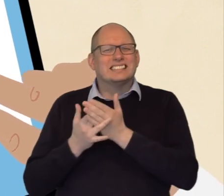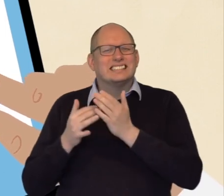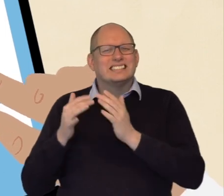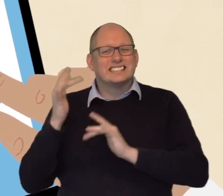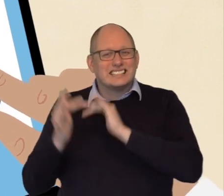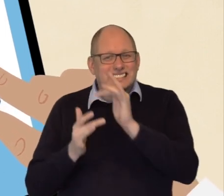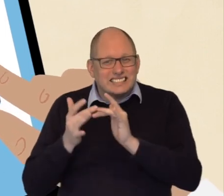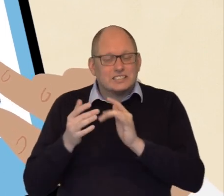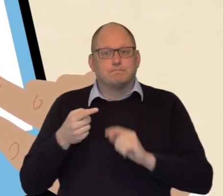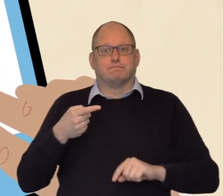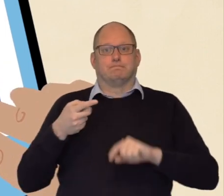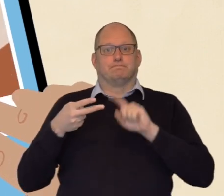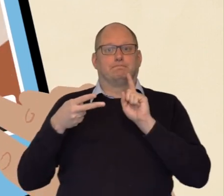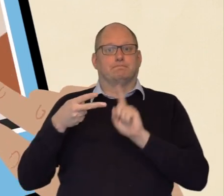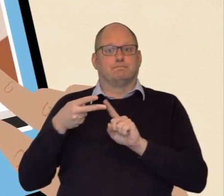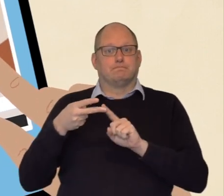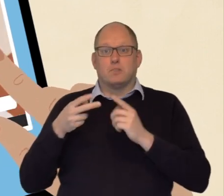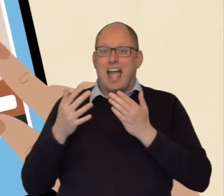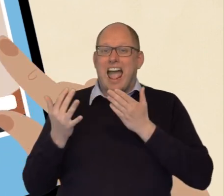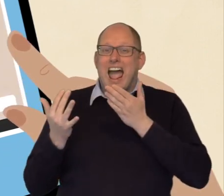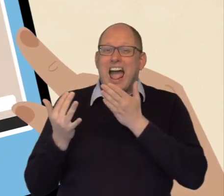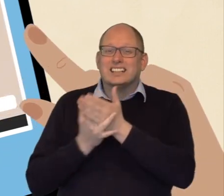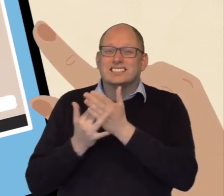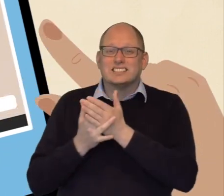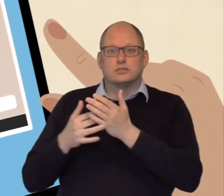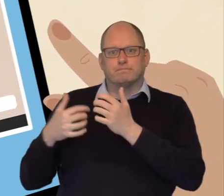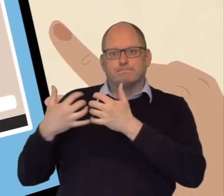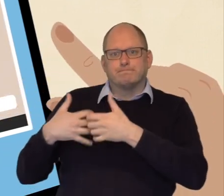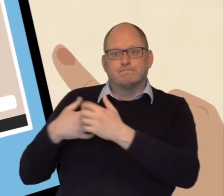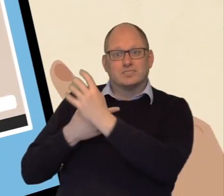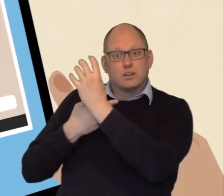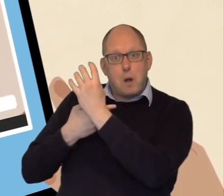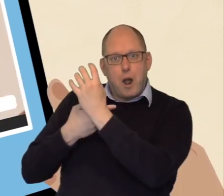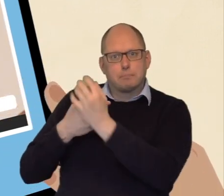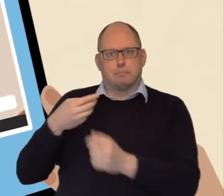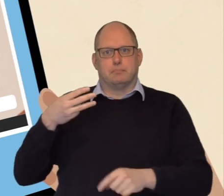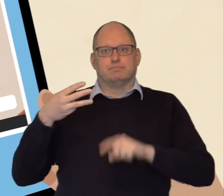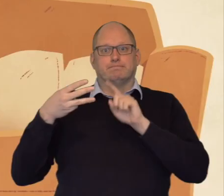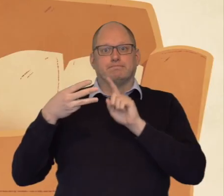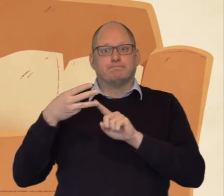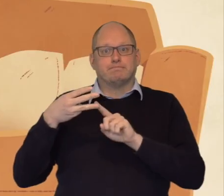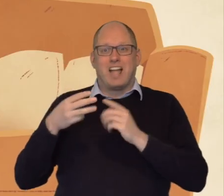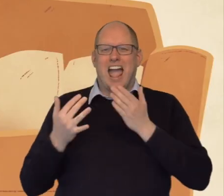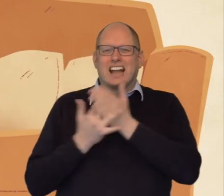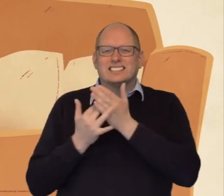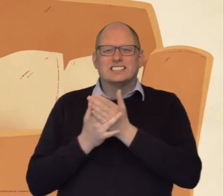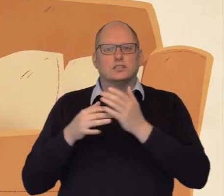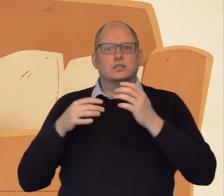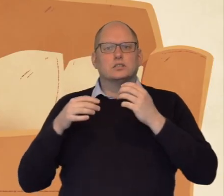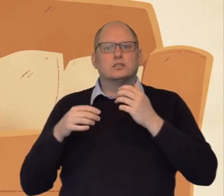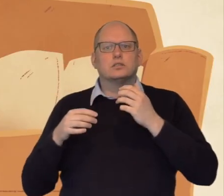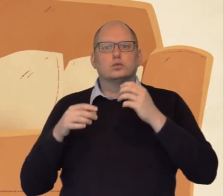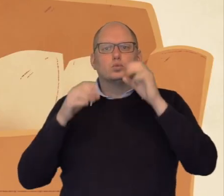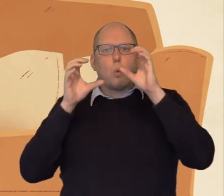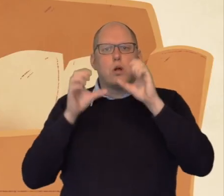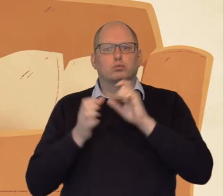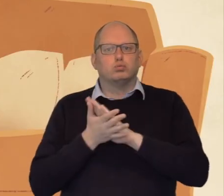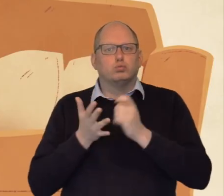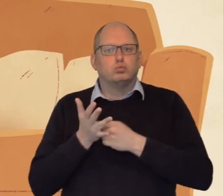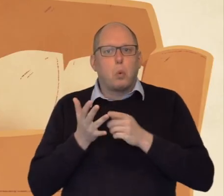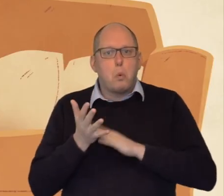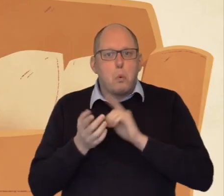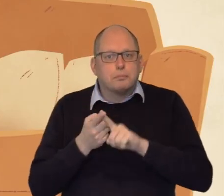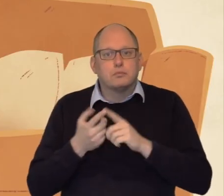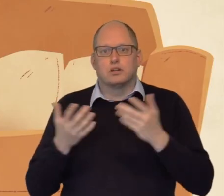Near Me is a secure online service that enables you to attend video appointments with your clinician from the comfort